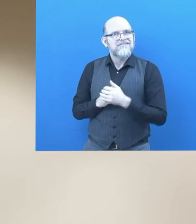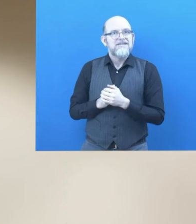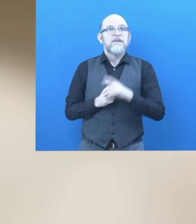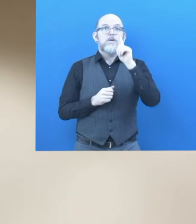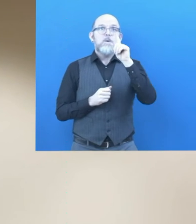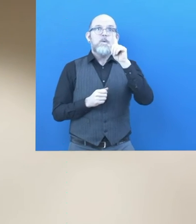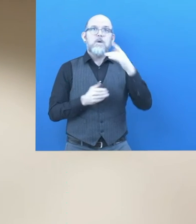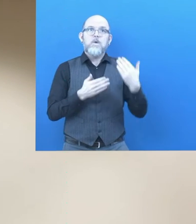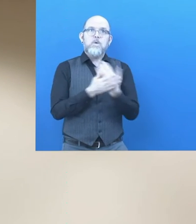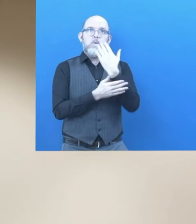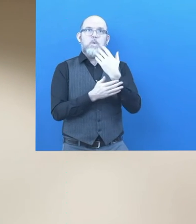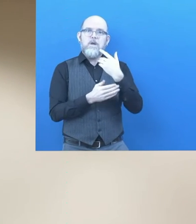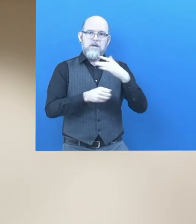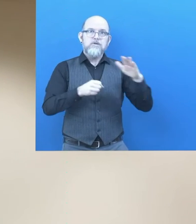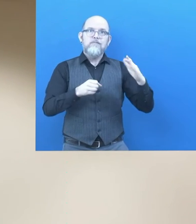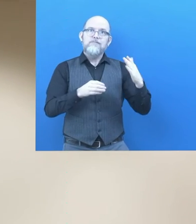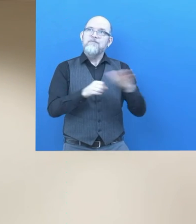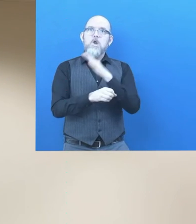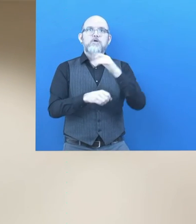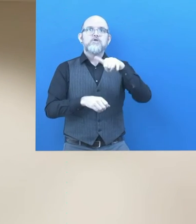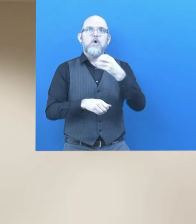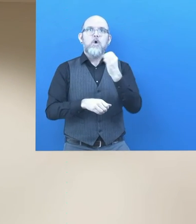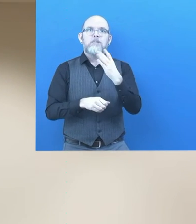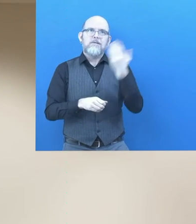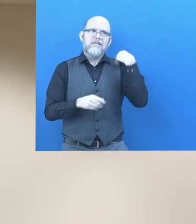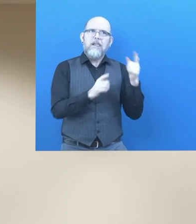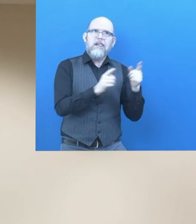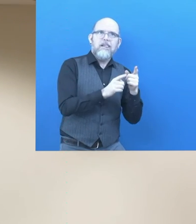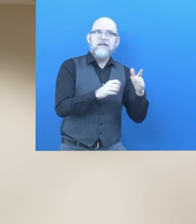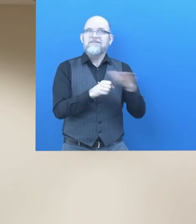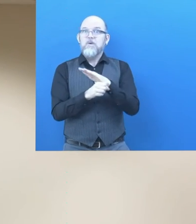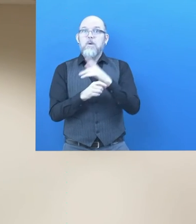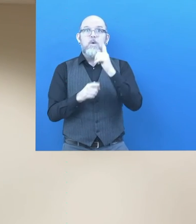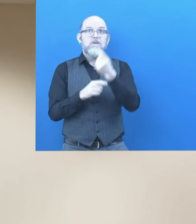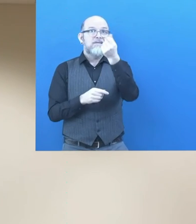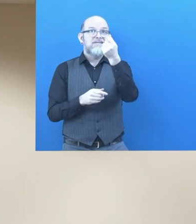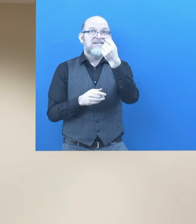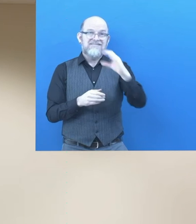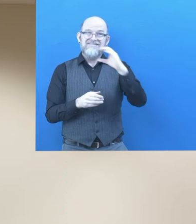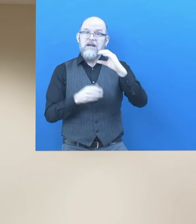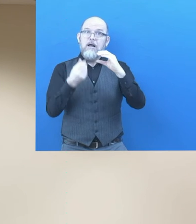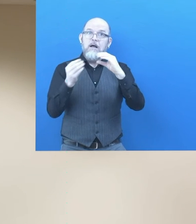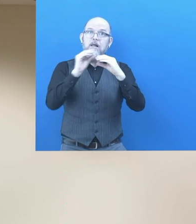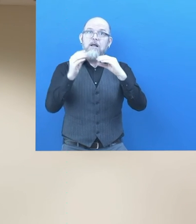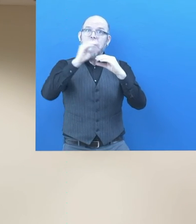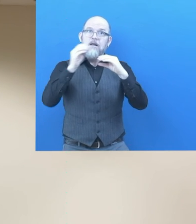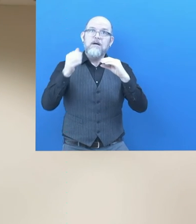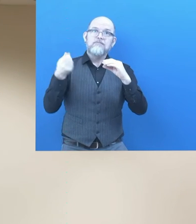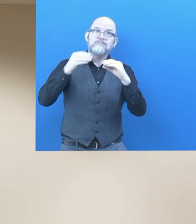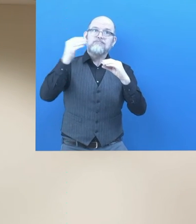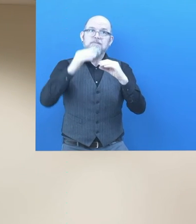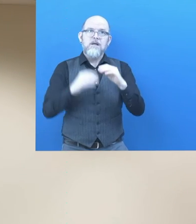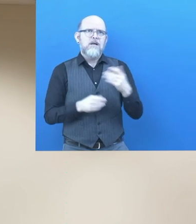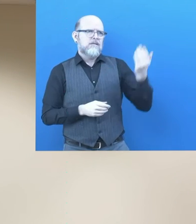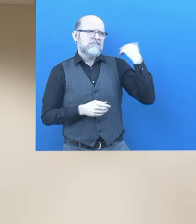job and getting benefits and I was, I, um, I got out of retail